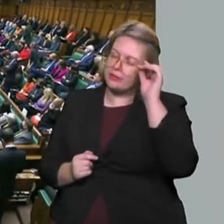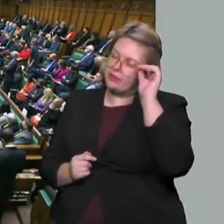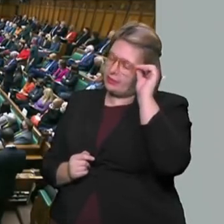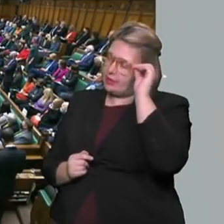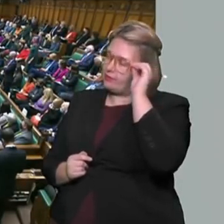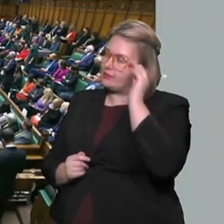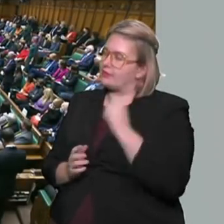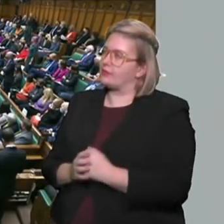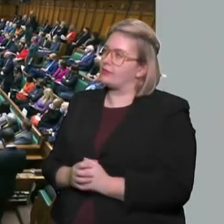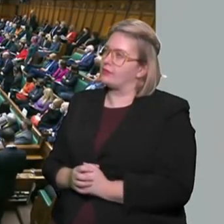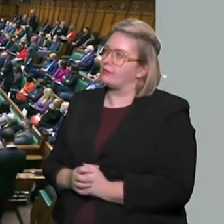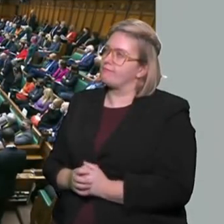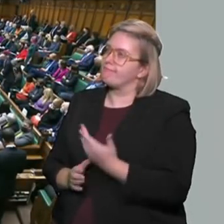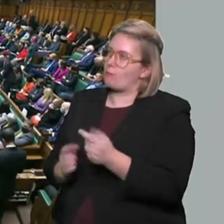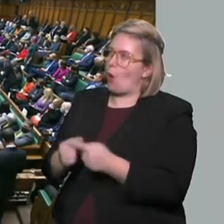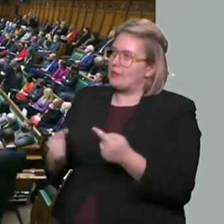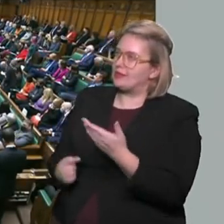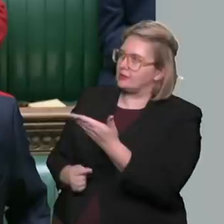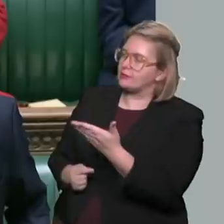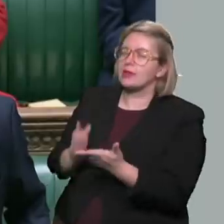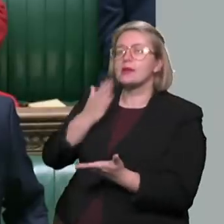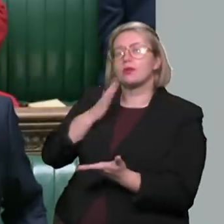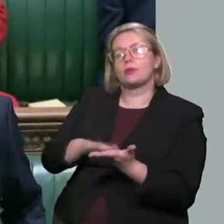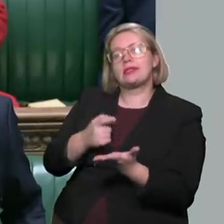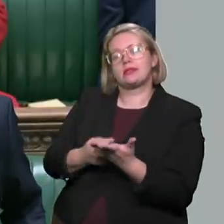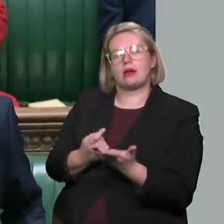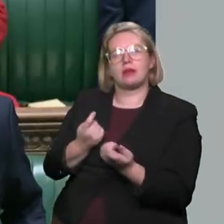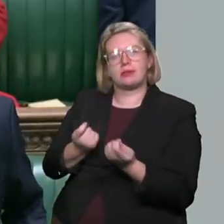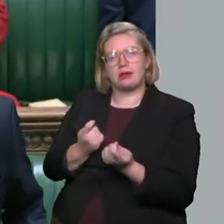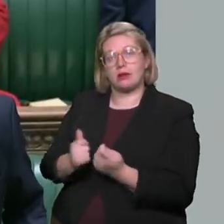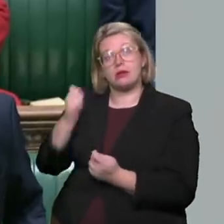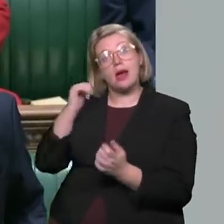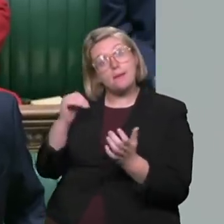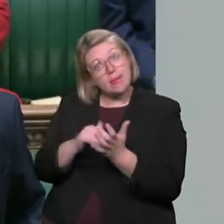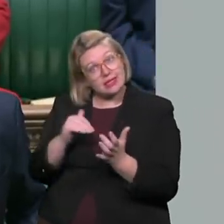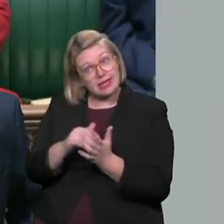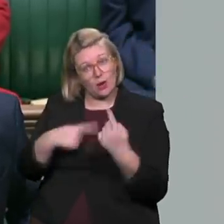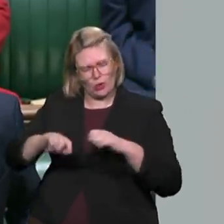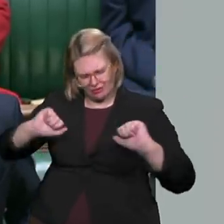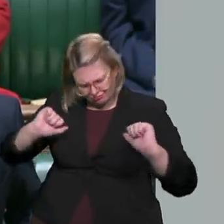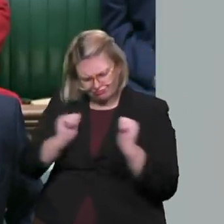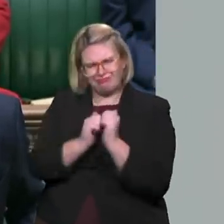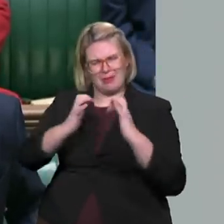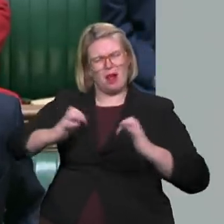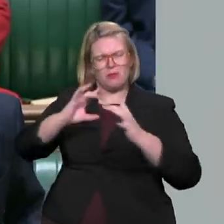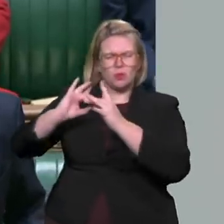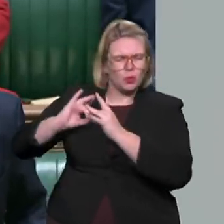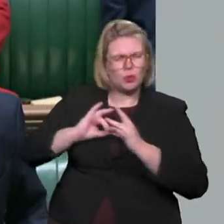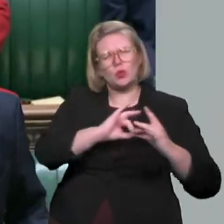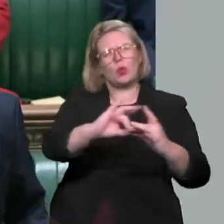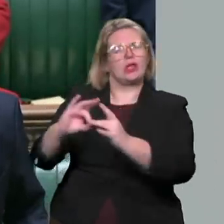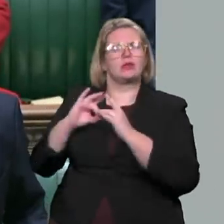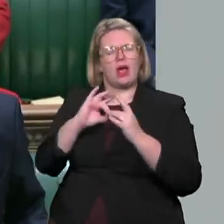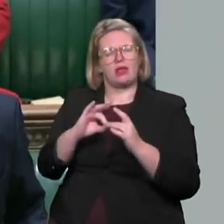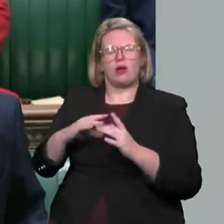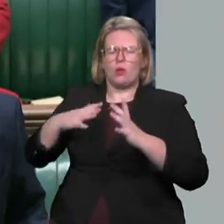The inescapable desire of this House on Monday to finally clamp down on the extremism, the